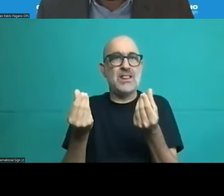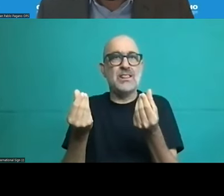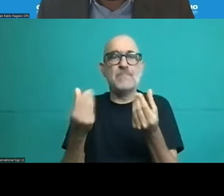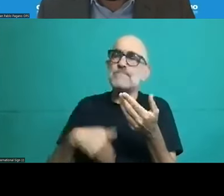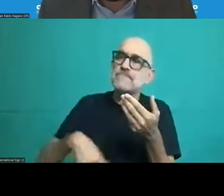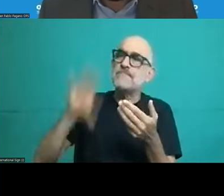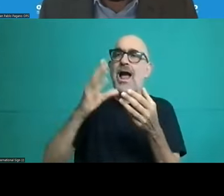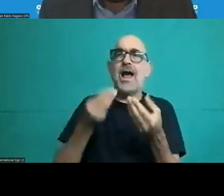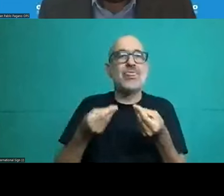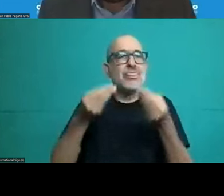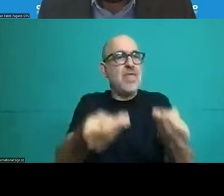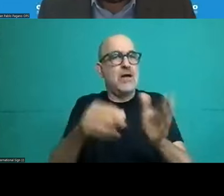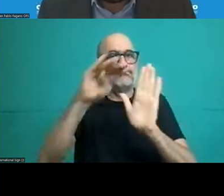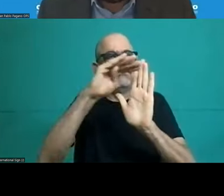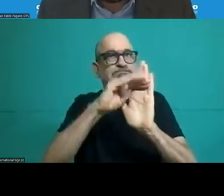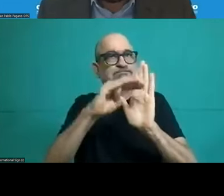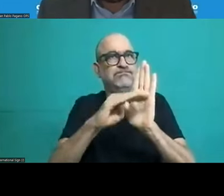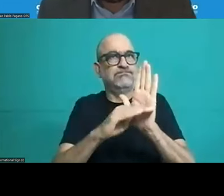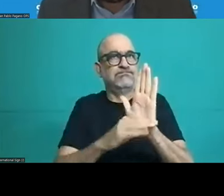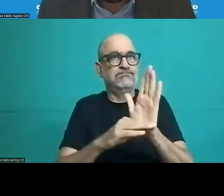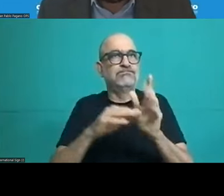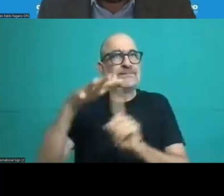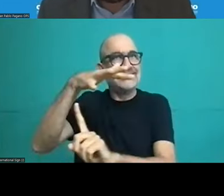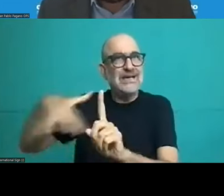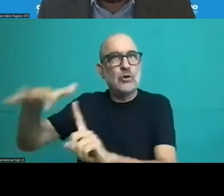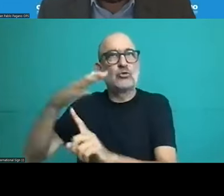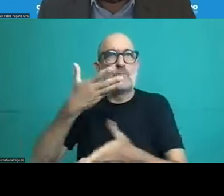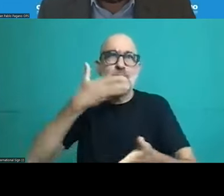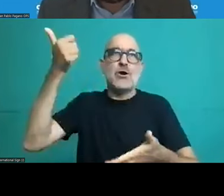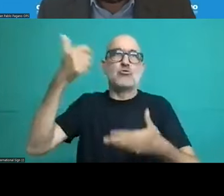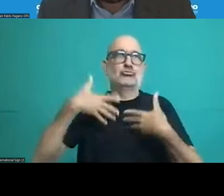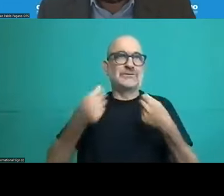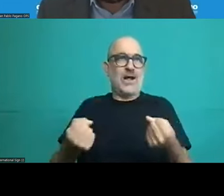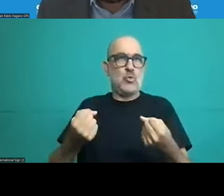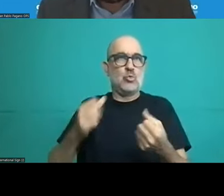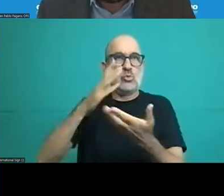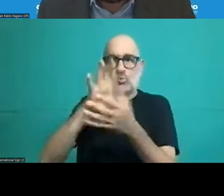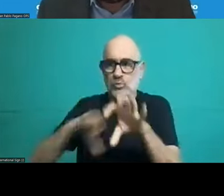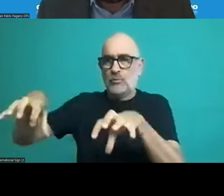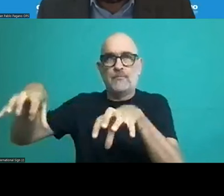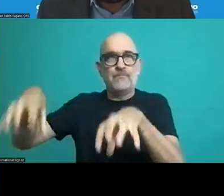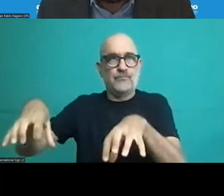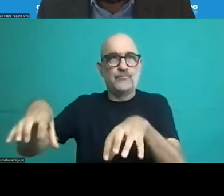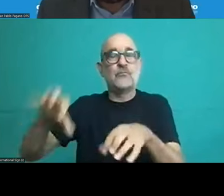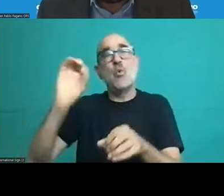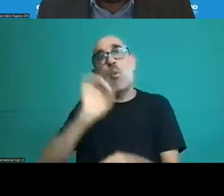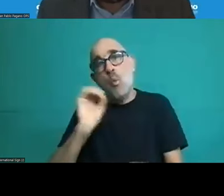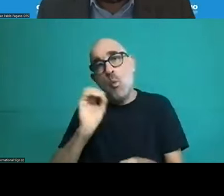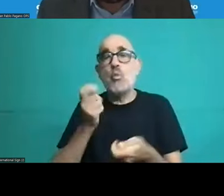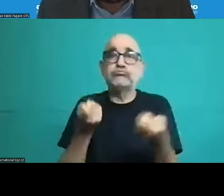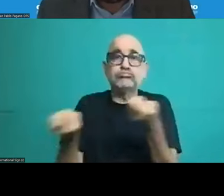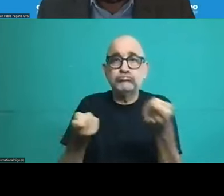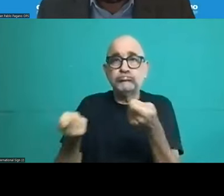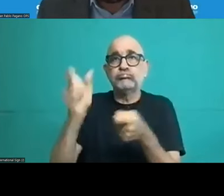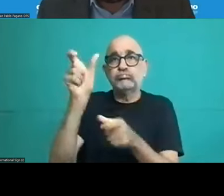program for qualifying these providers which evaluates all of the providers according to their uh